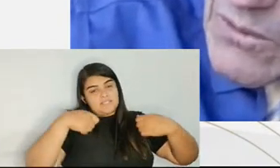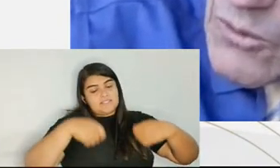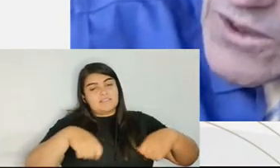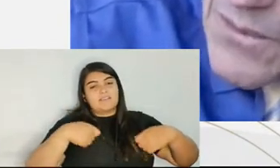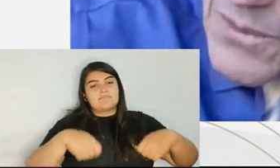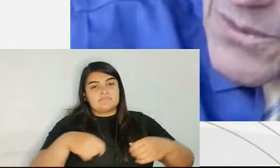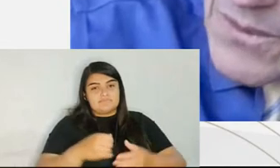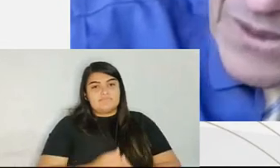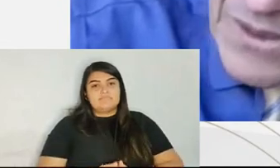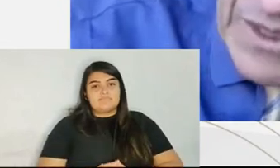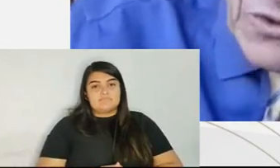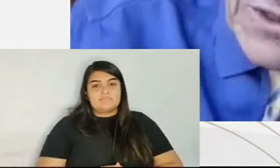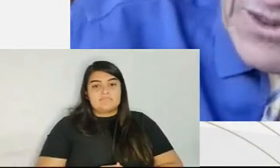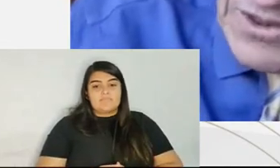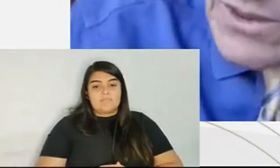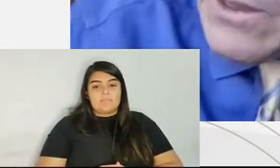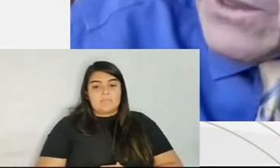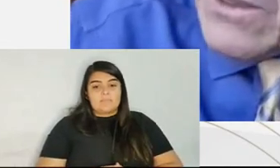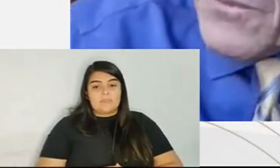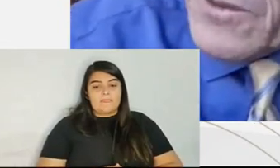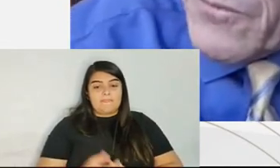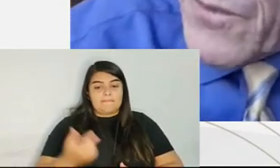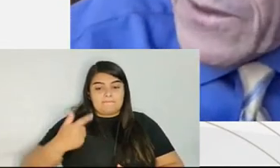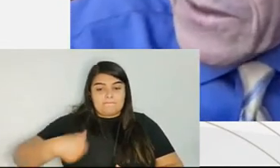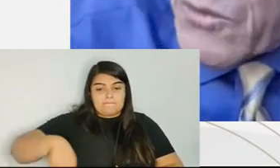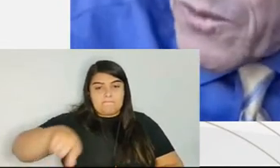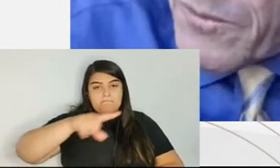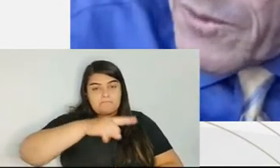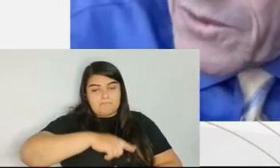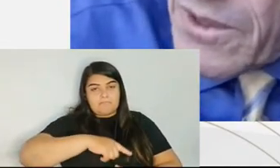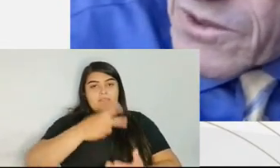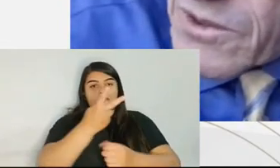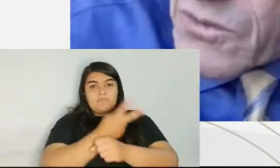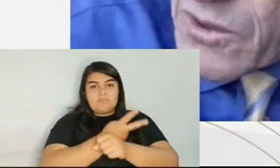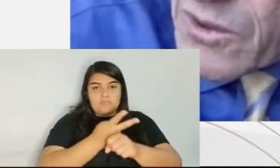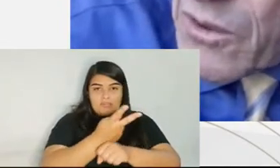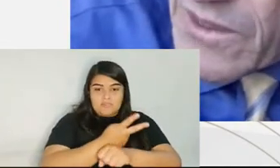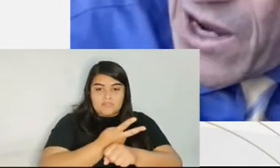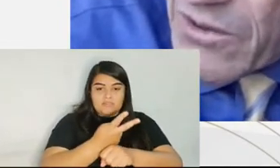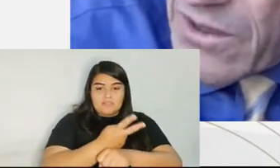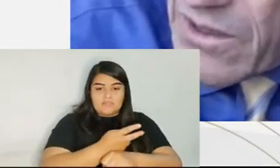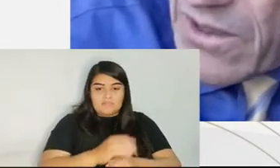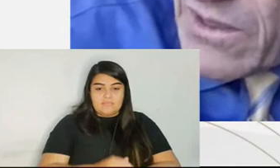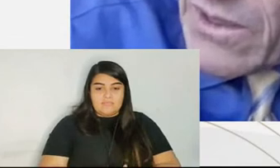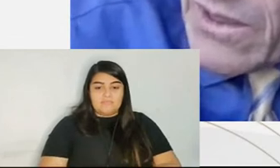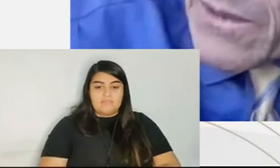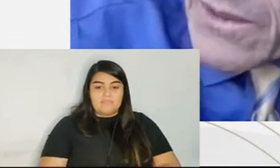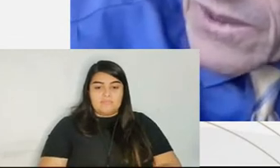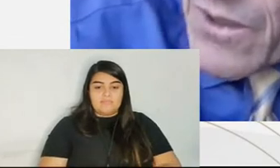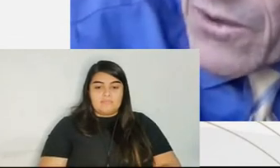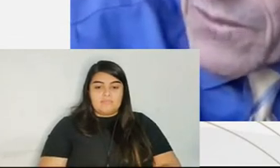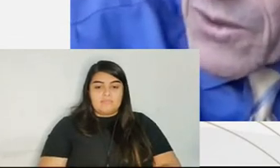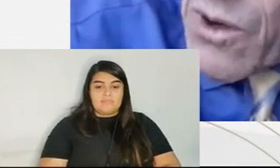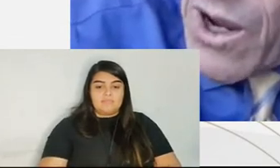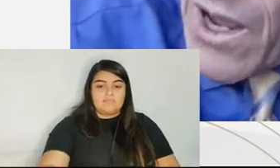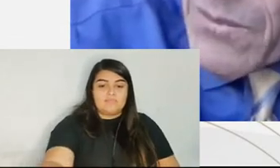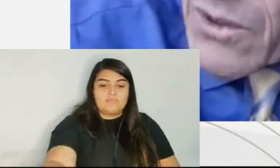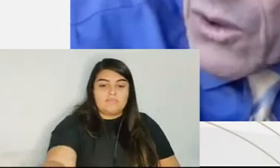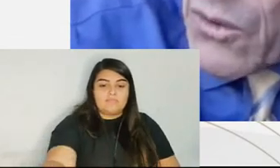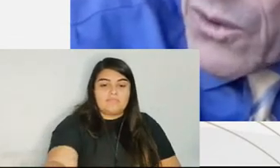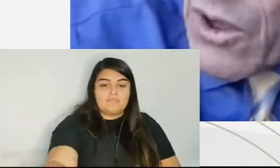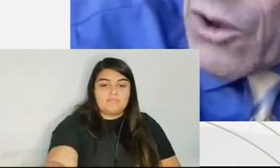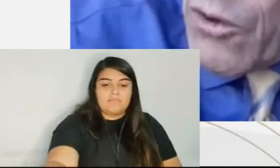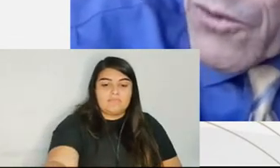looked at the intersection of the defendant's criminal history going down and the severity of the